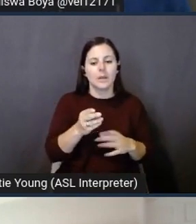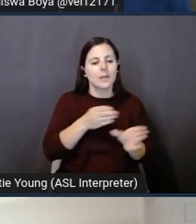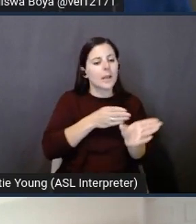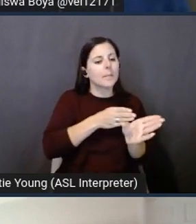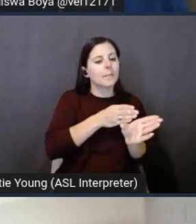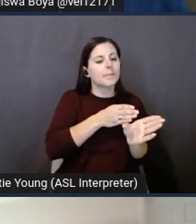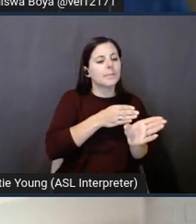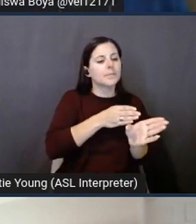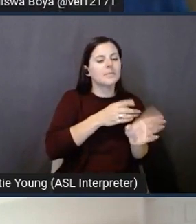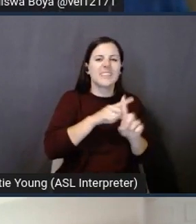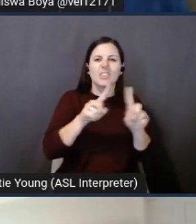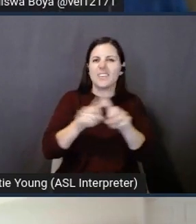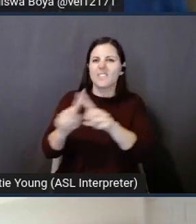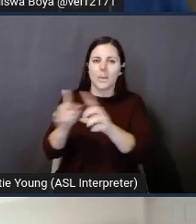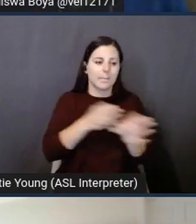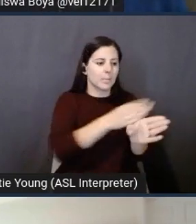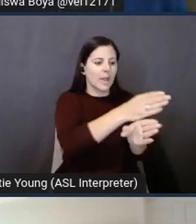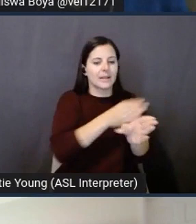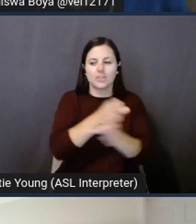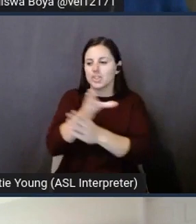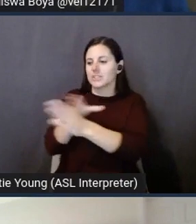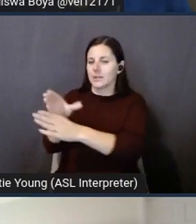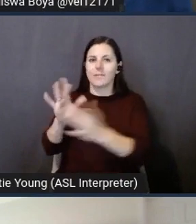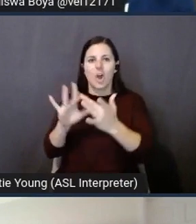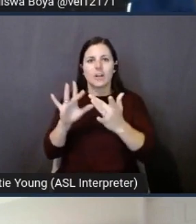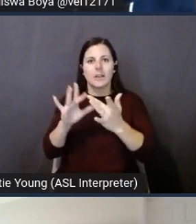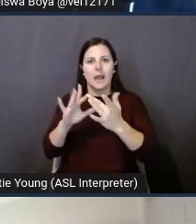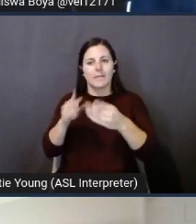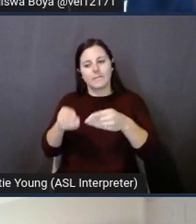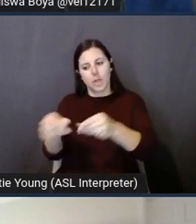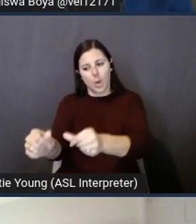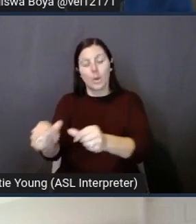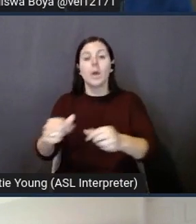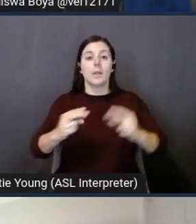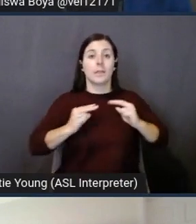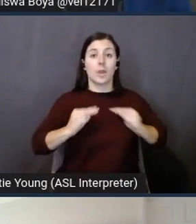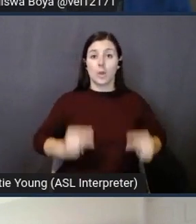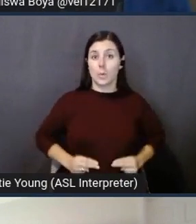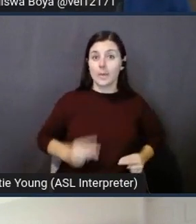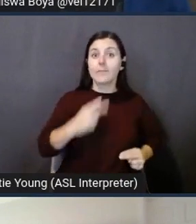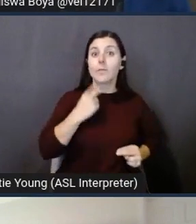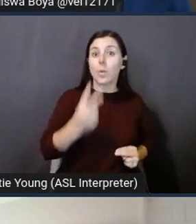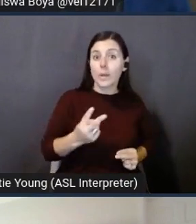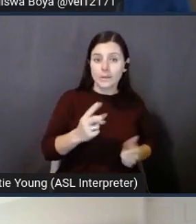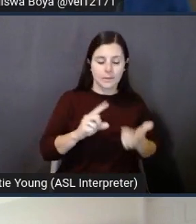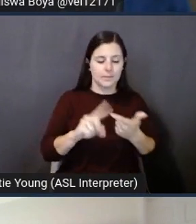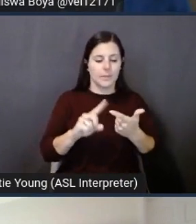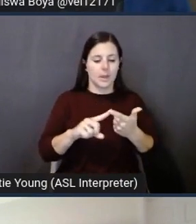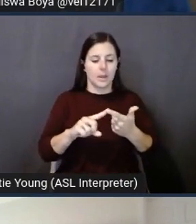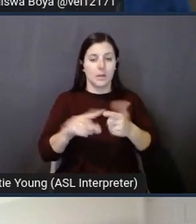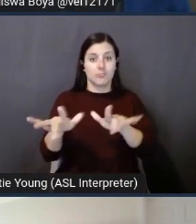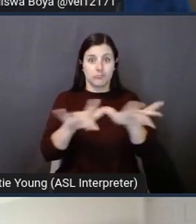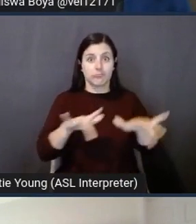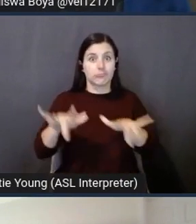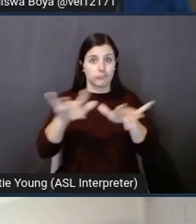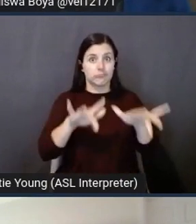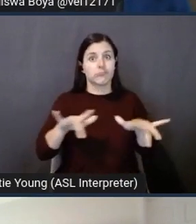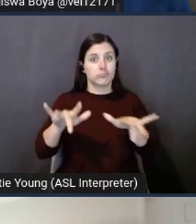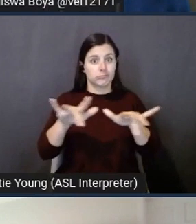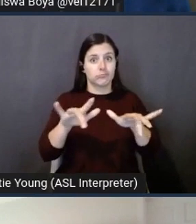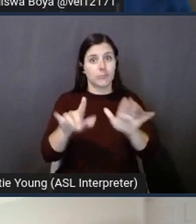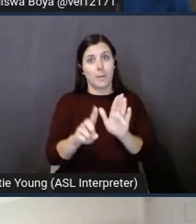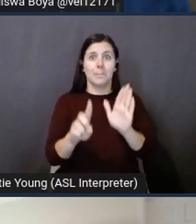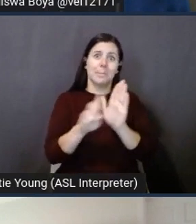that that contact flow block can take. So there is the human voice, of course. And then there is answering machine. So answering machine with beep,